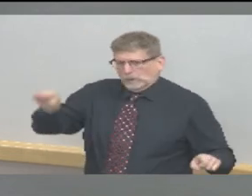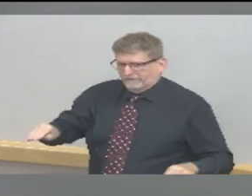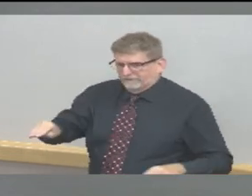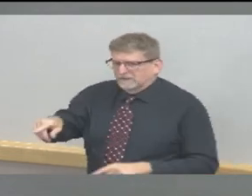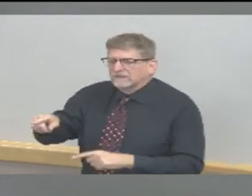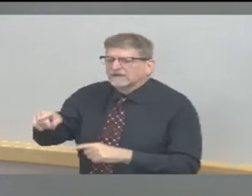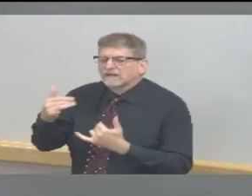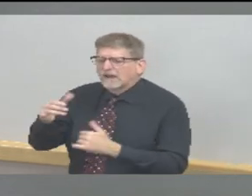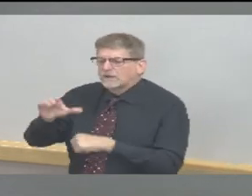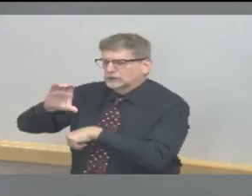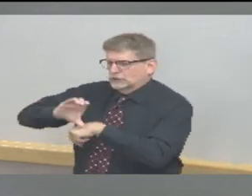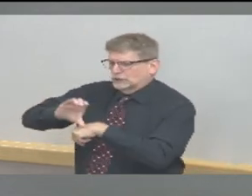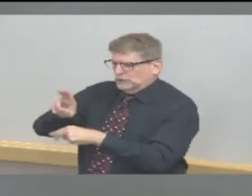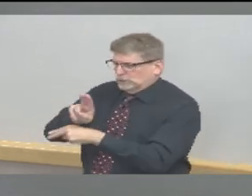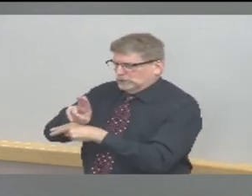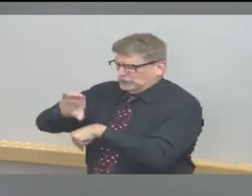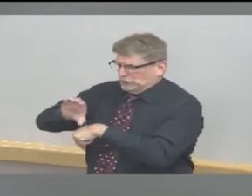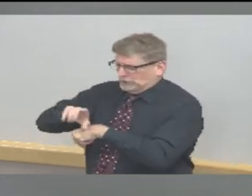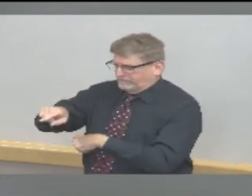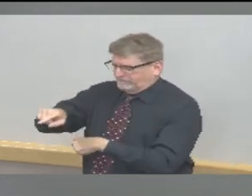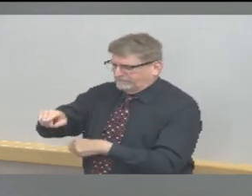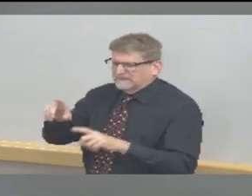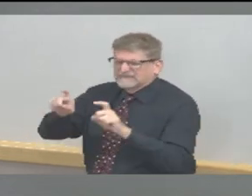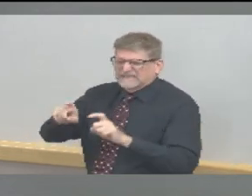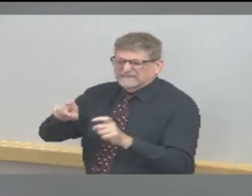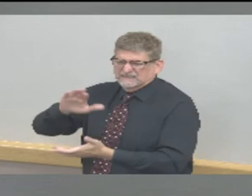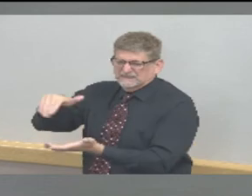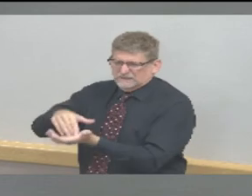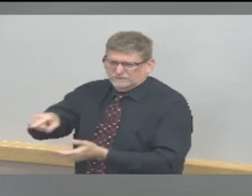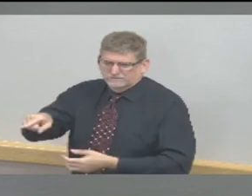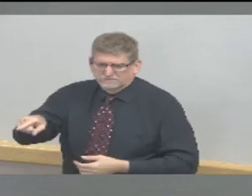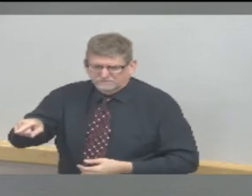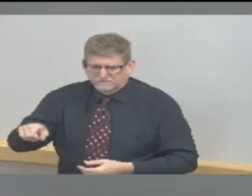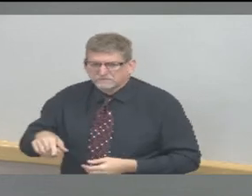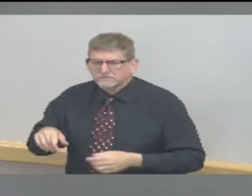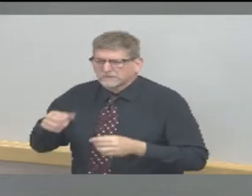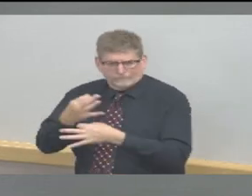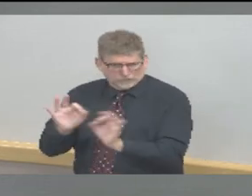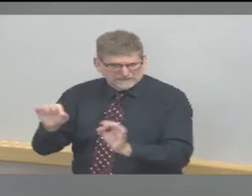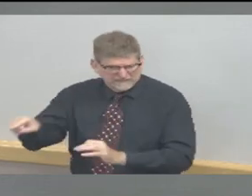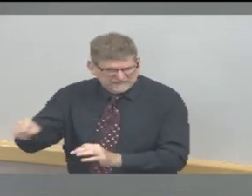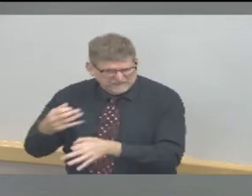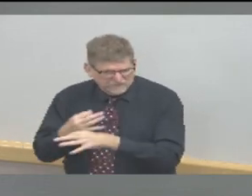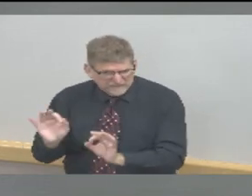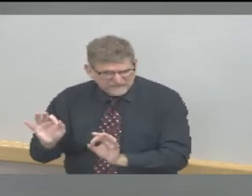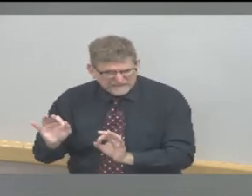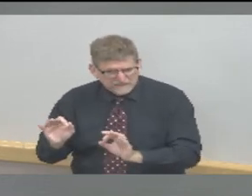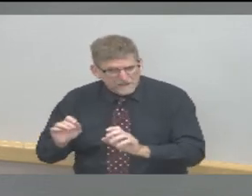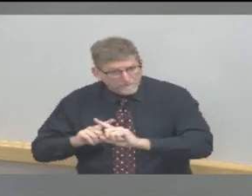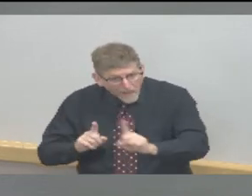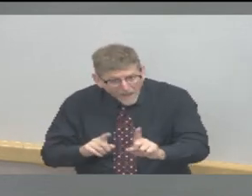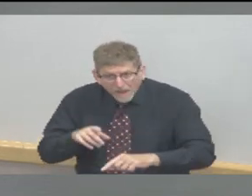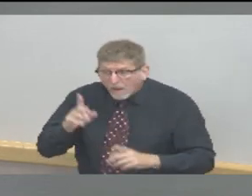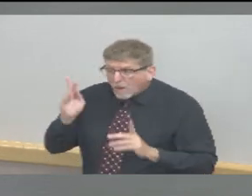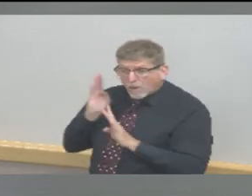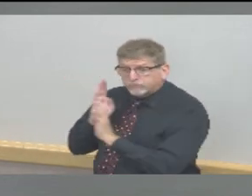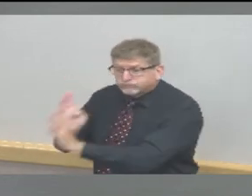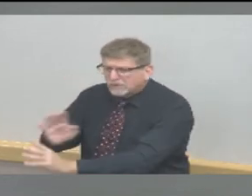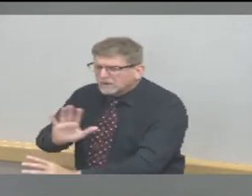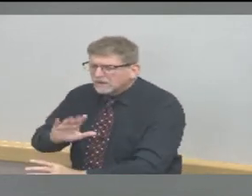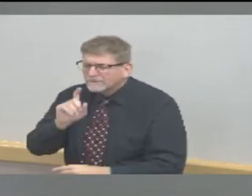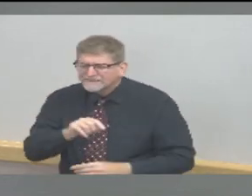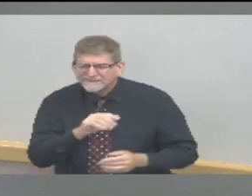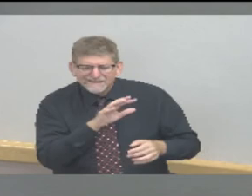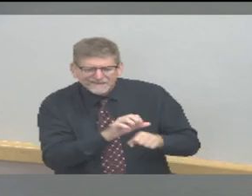through Friday from 8 a.m. to 8 p.m. testing is free but it is by appointment only so individuals who are interested in